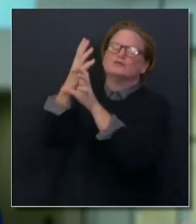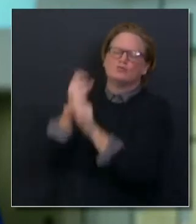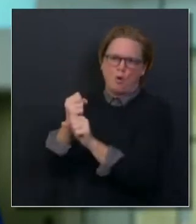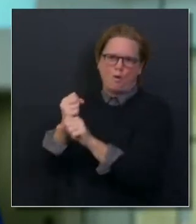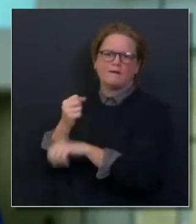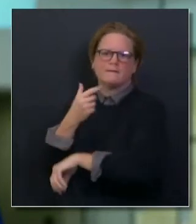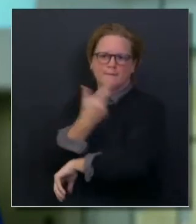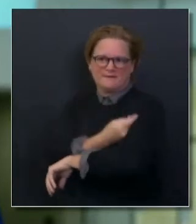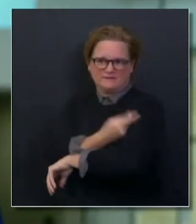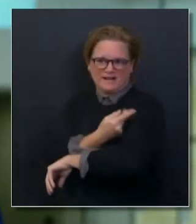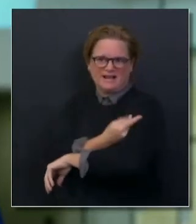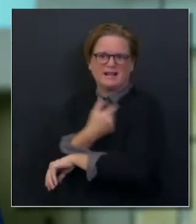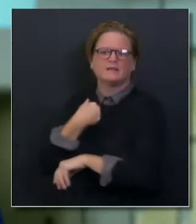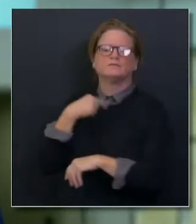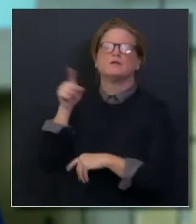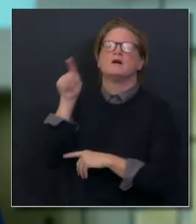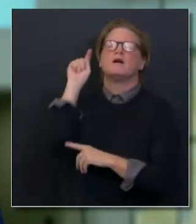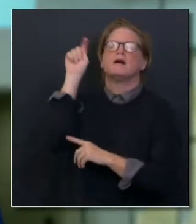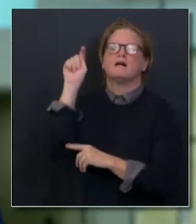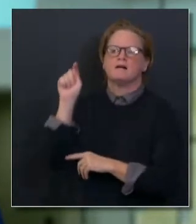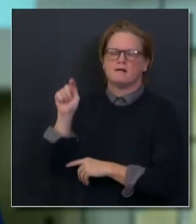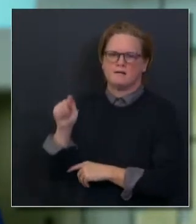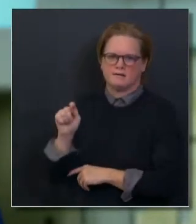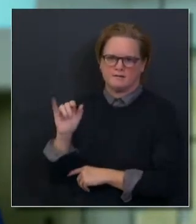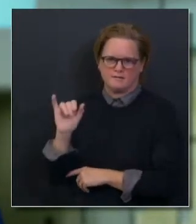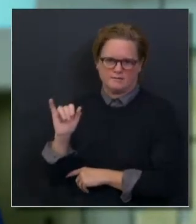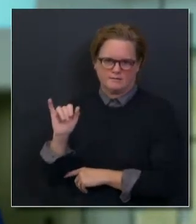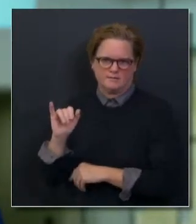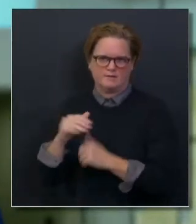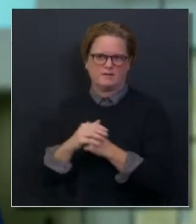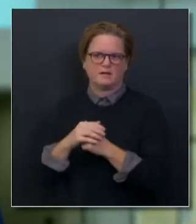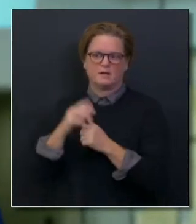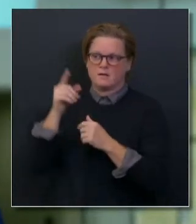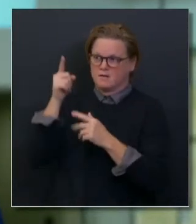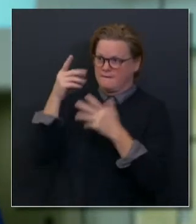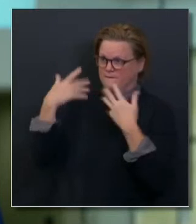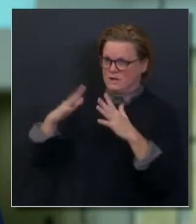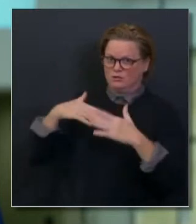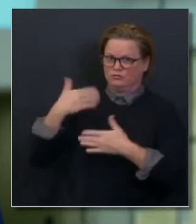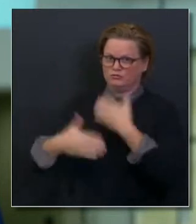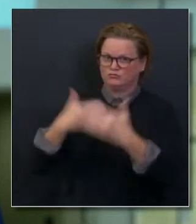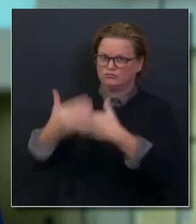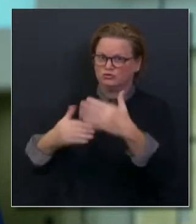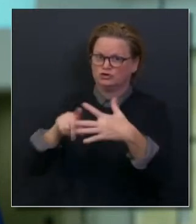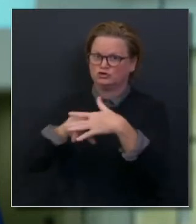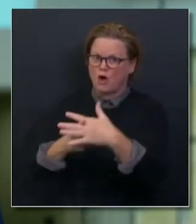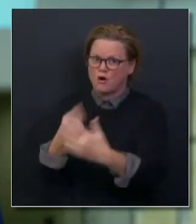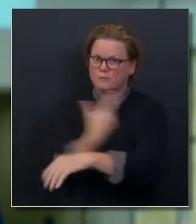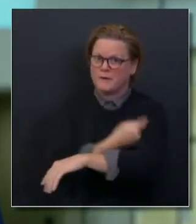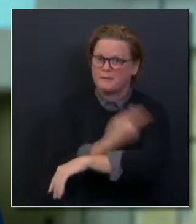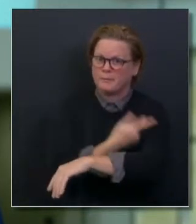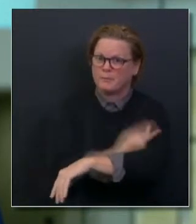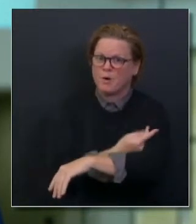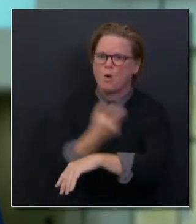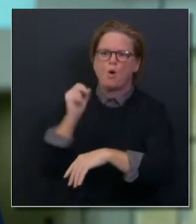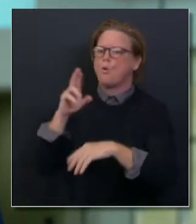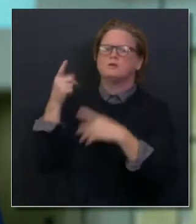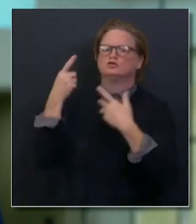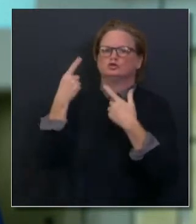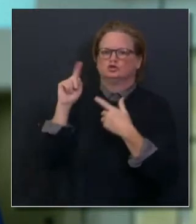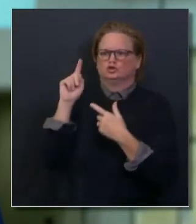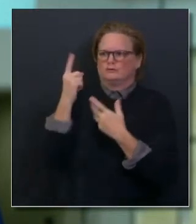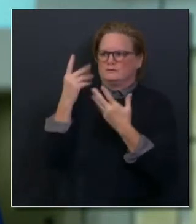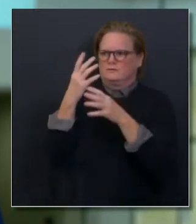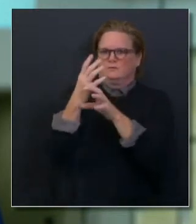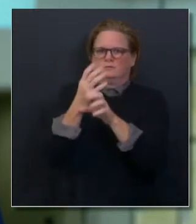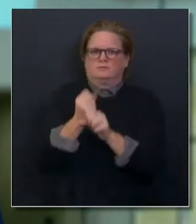those entities that received the vaccine have, in fact, started to administer them. I know a number of counties, a number of the locations that